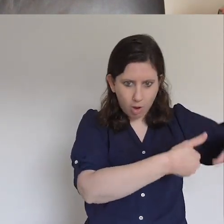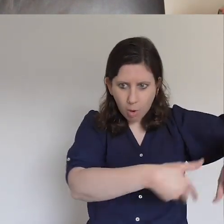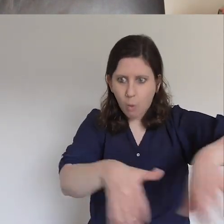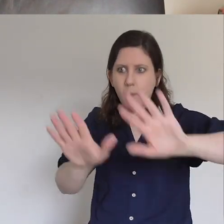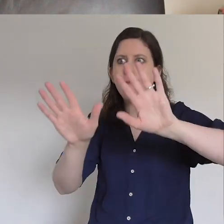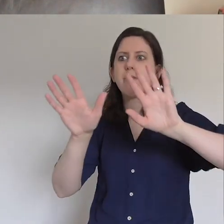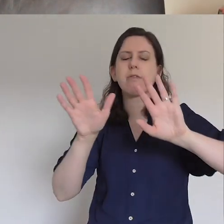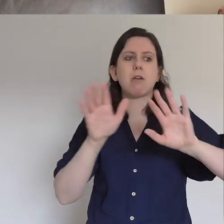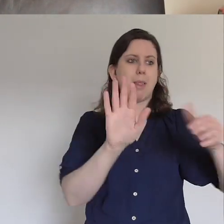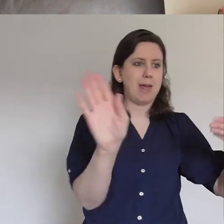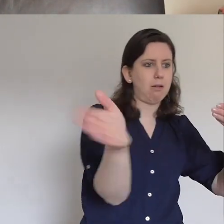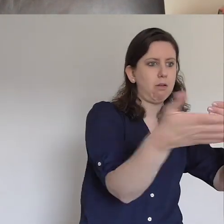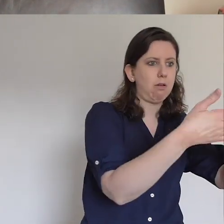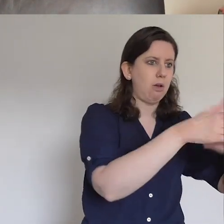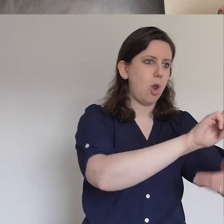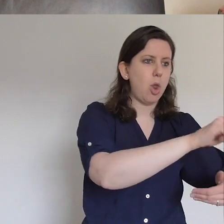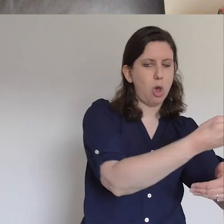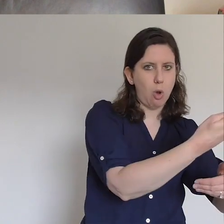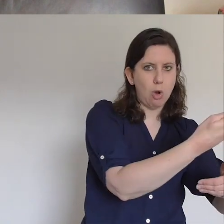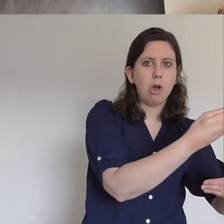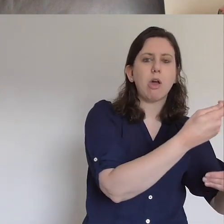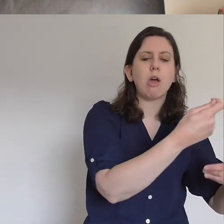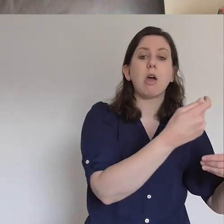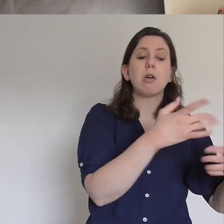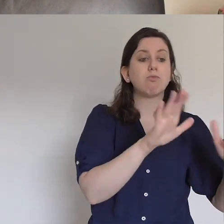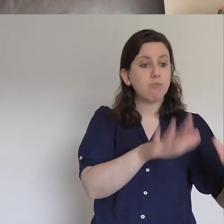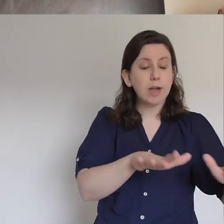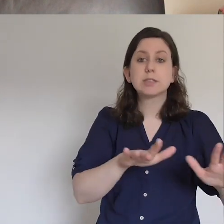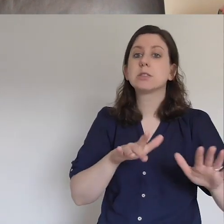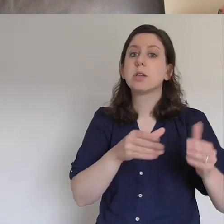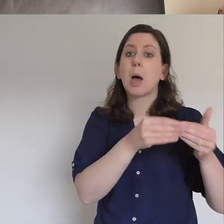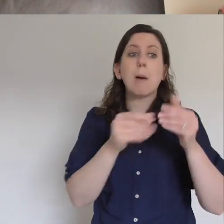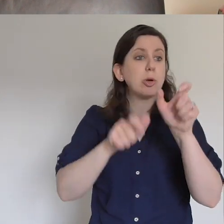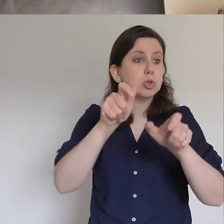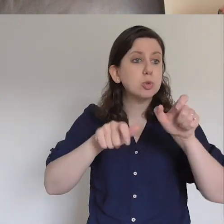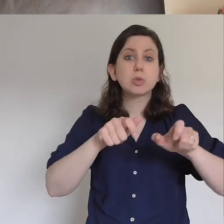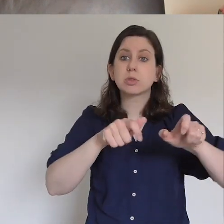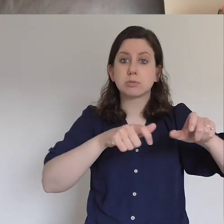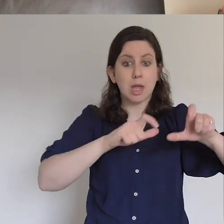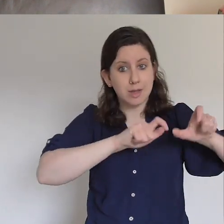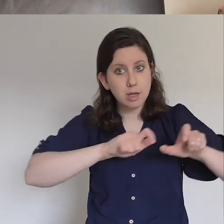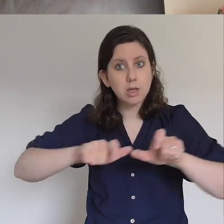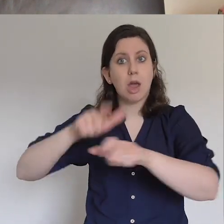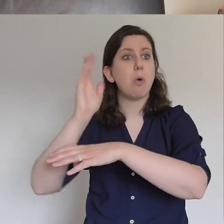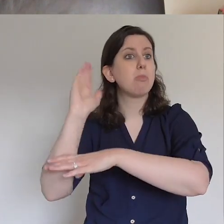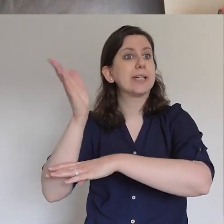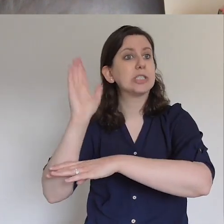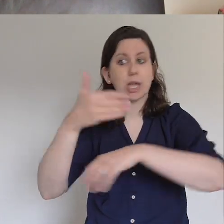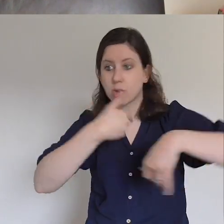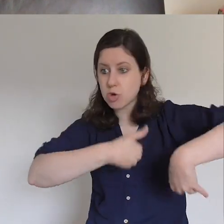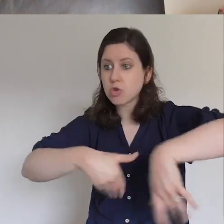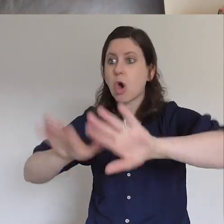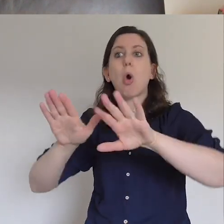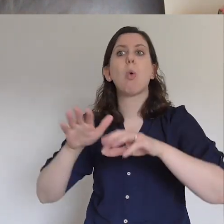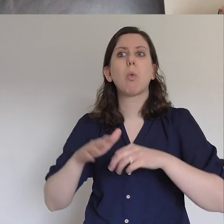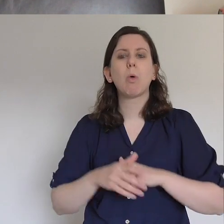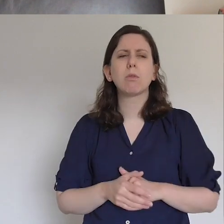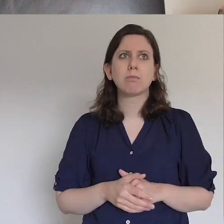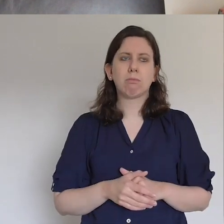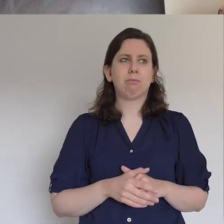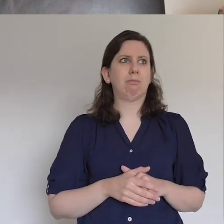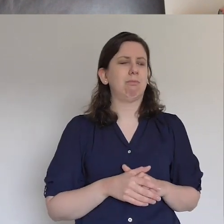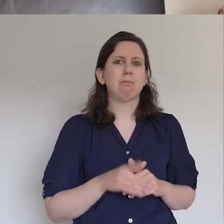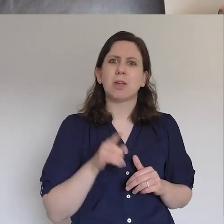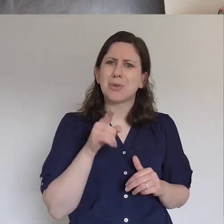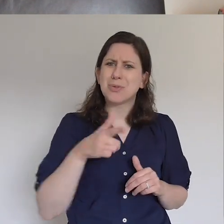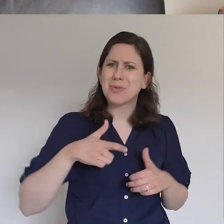locks the door up again, and then says to the apostles, all right, fellas, crack on, more preaching. That's it. I mean, how would you feel